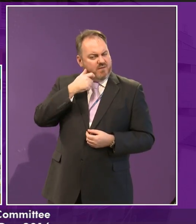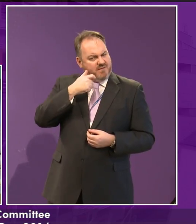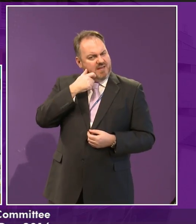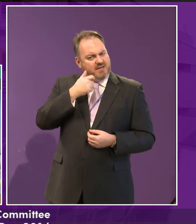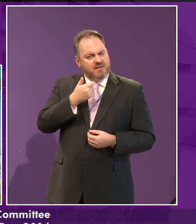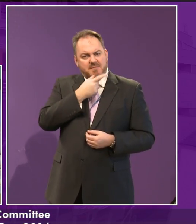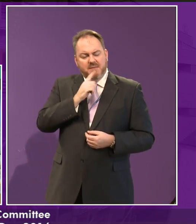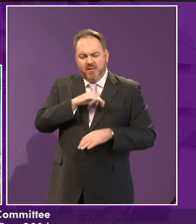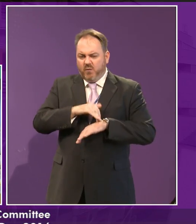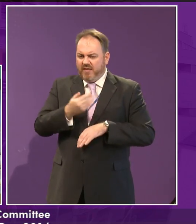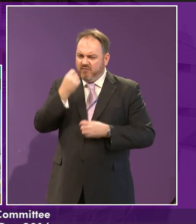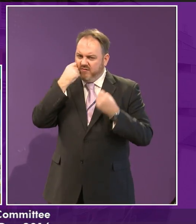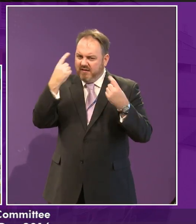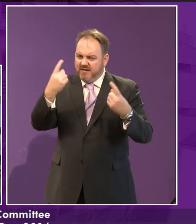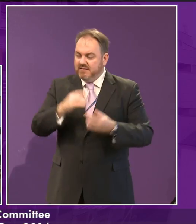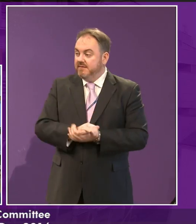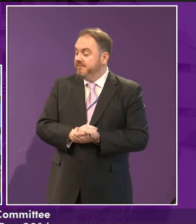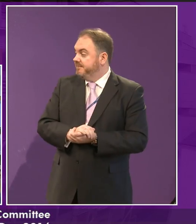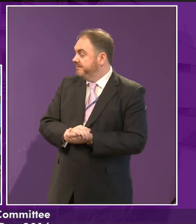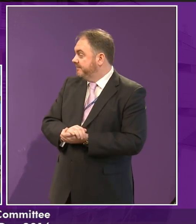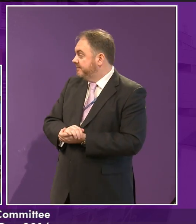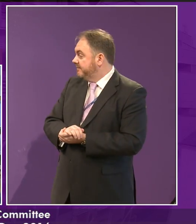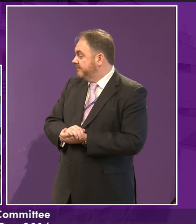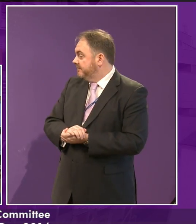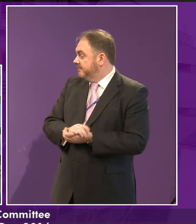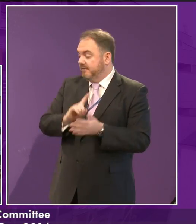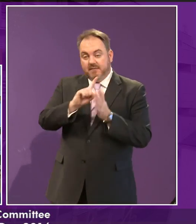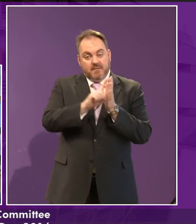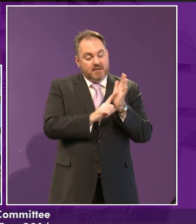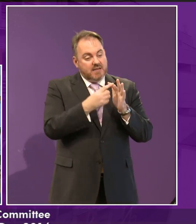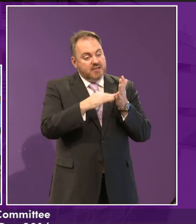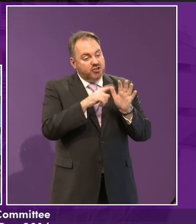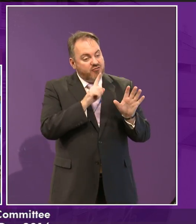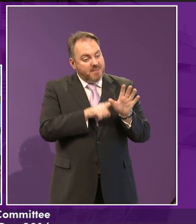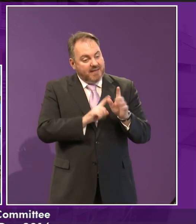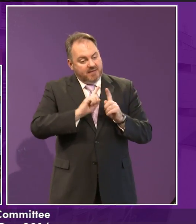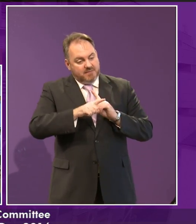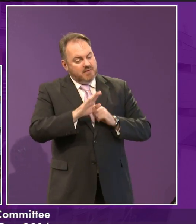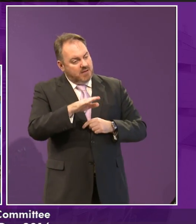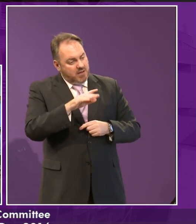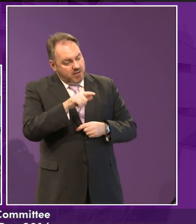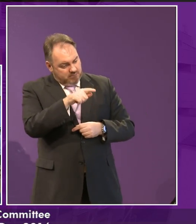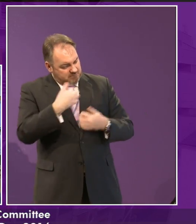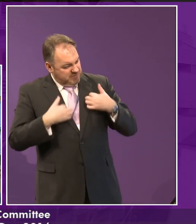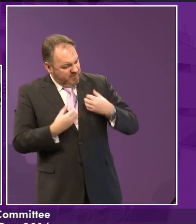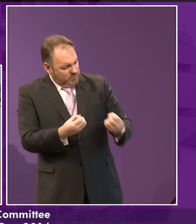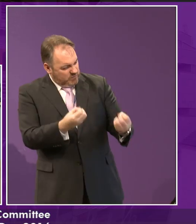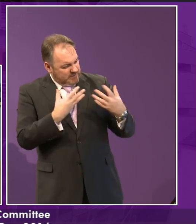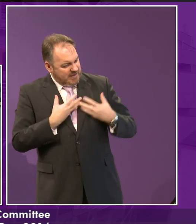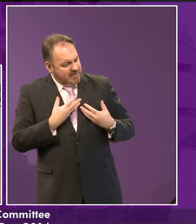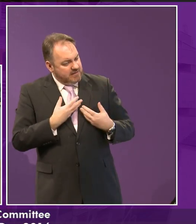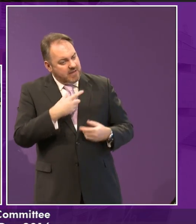Excellent point, Jeremy. Do you think it's easy to explain that to your mum or your dad or your granny